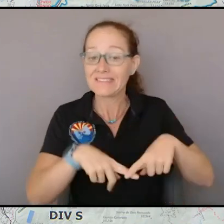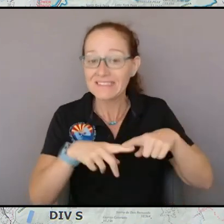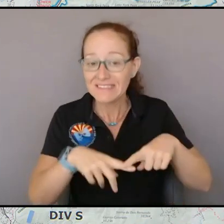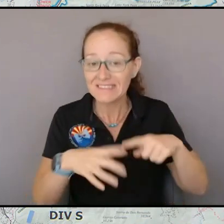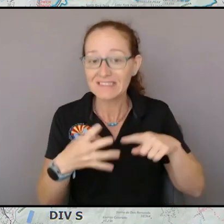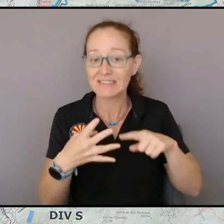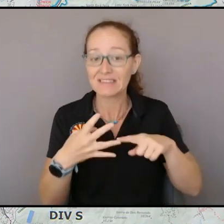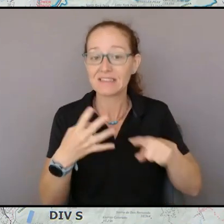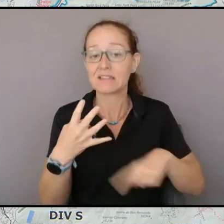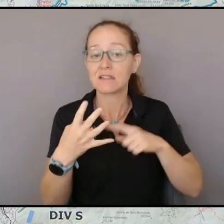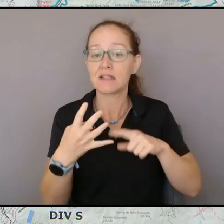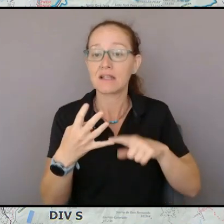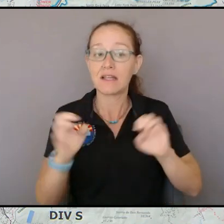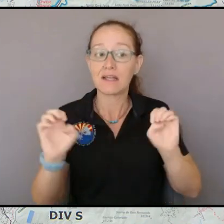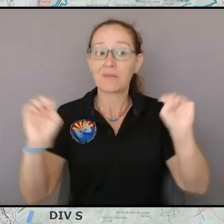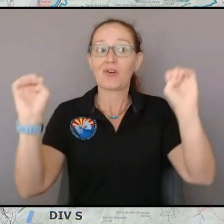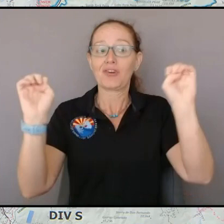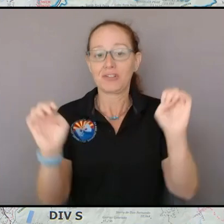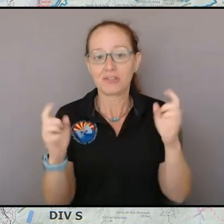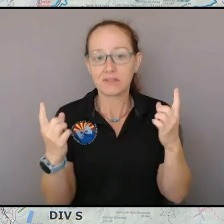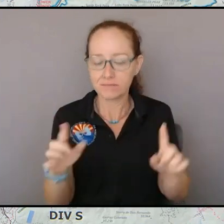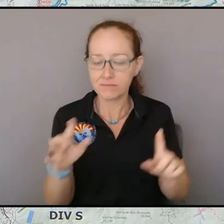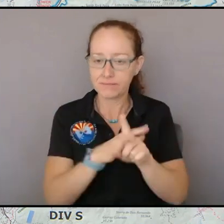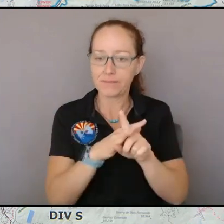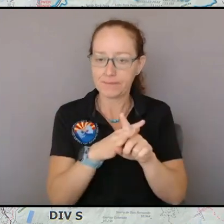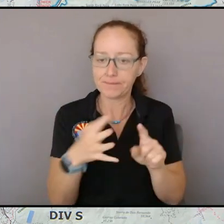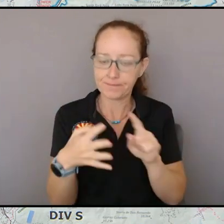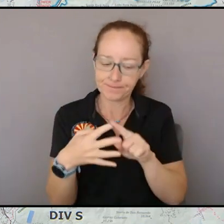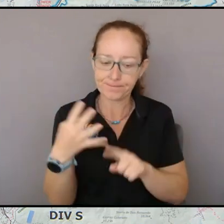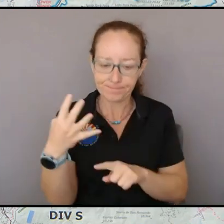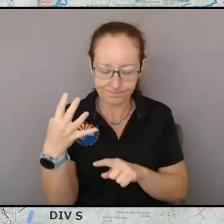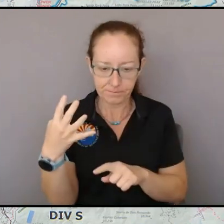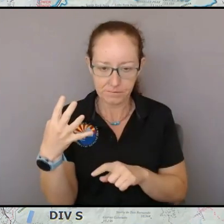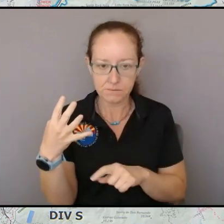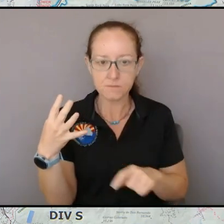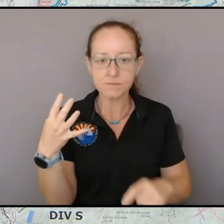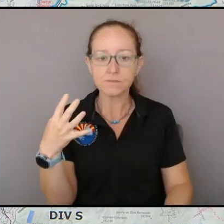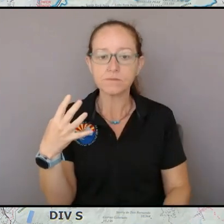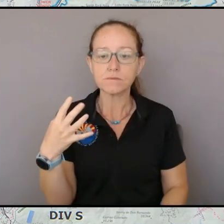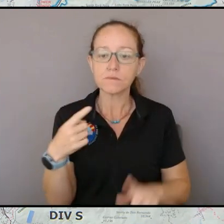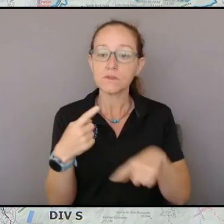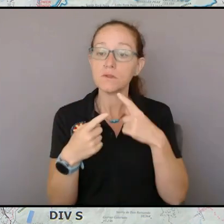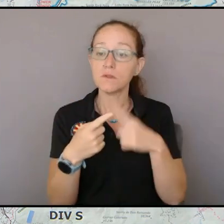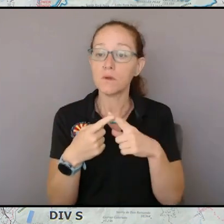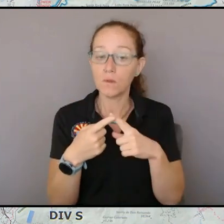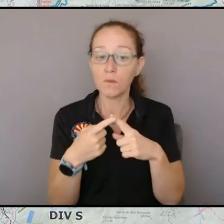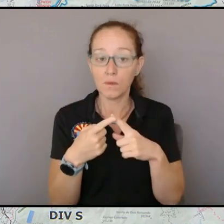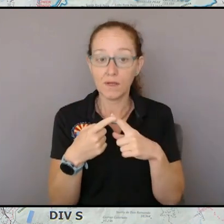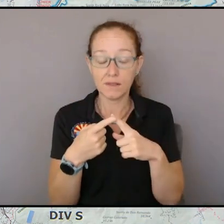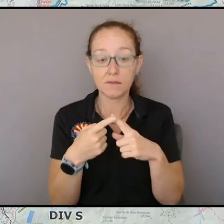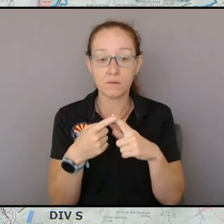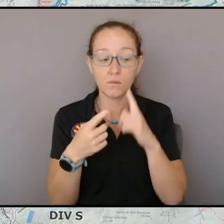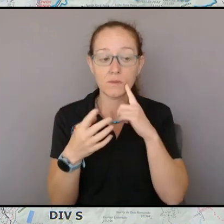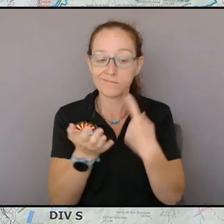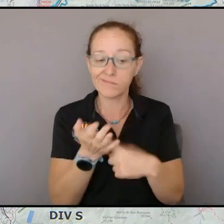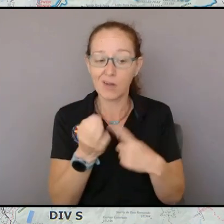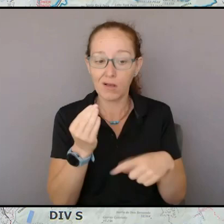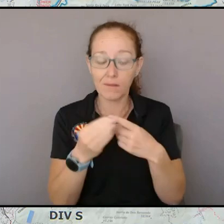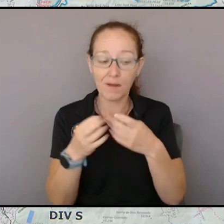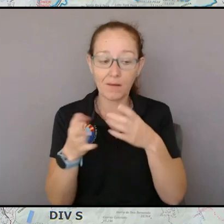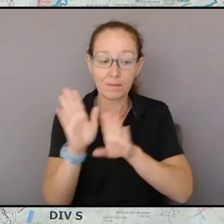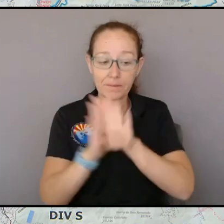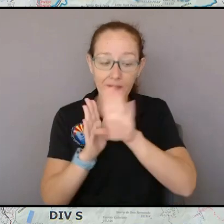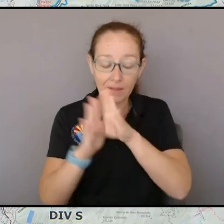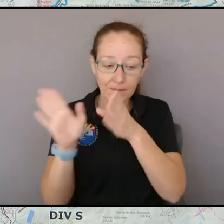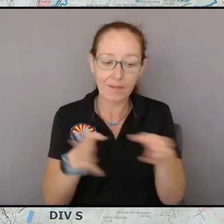emergent so when we're talking about the different plans that we make we try to build those into the plans so the primary is the one where we're putting most